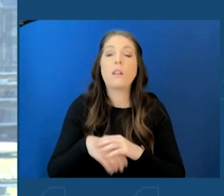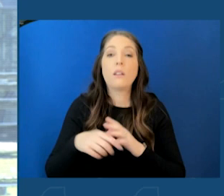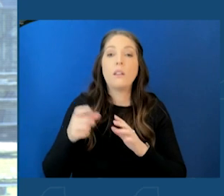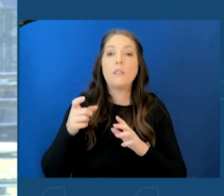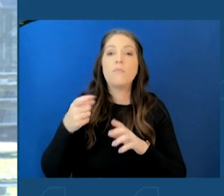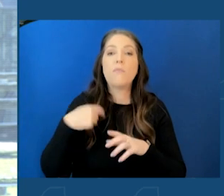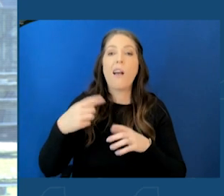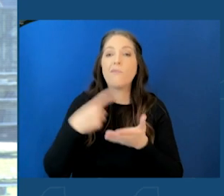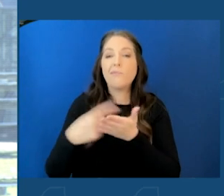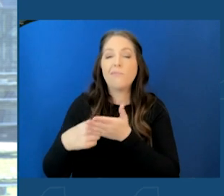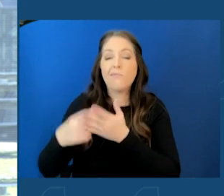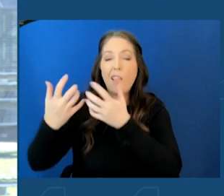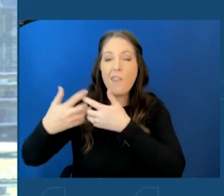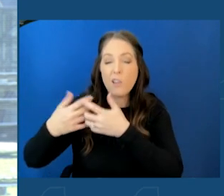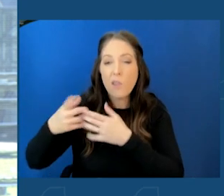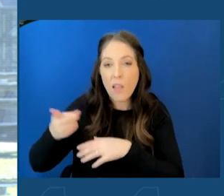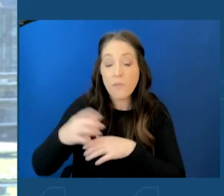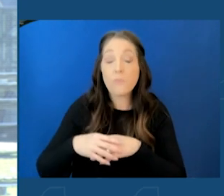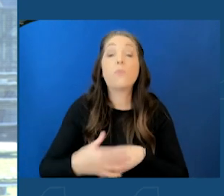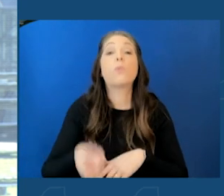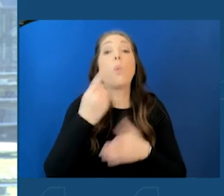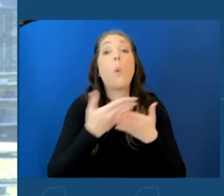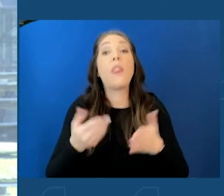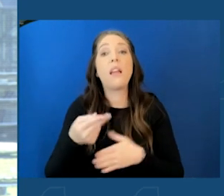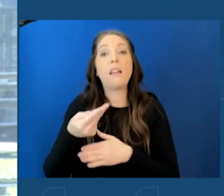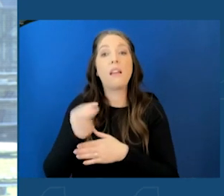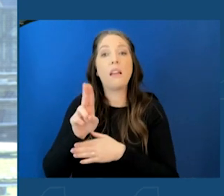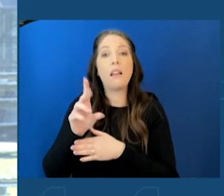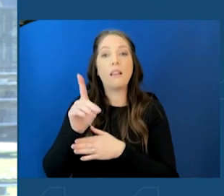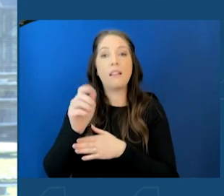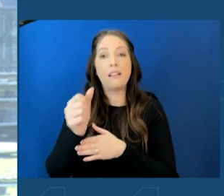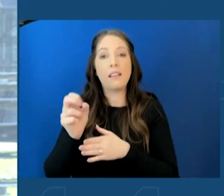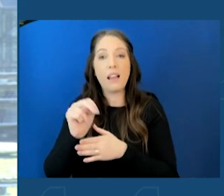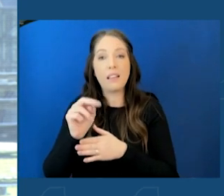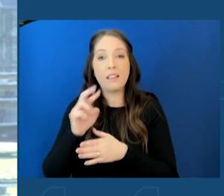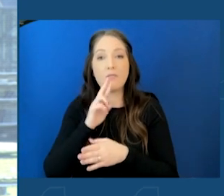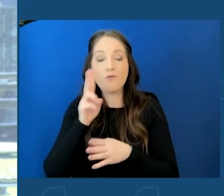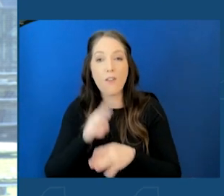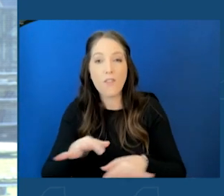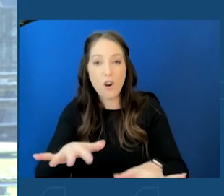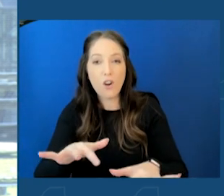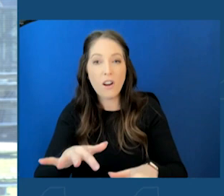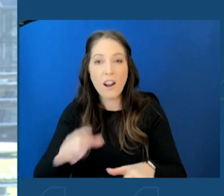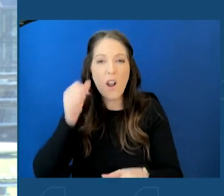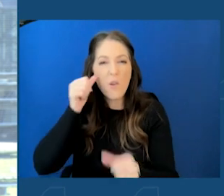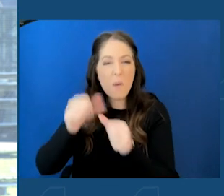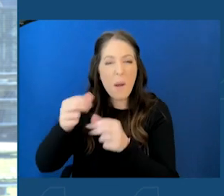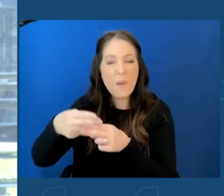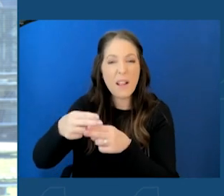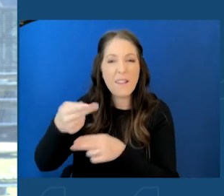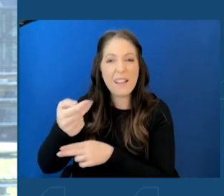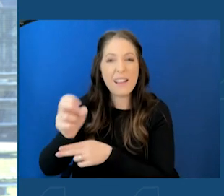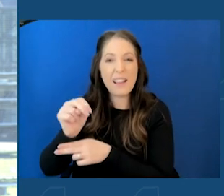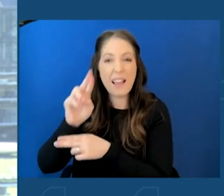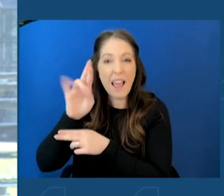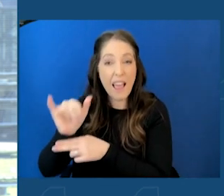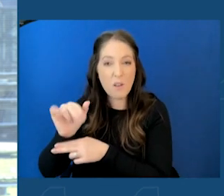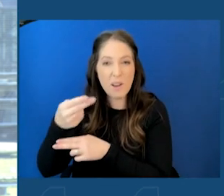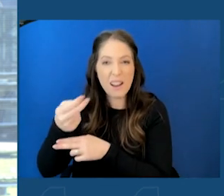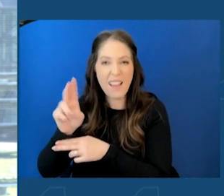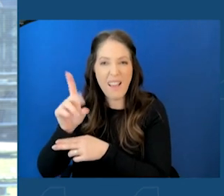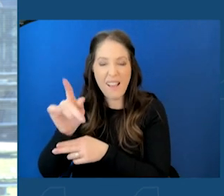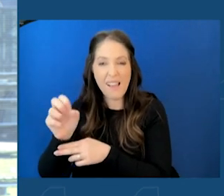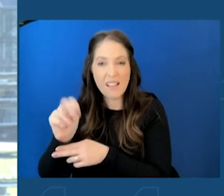One thing we're doing at the Hudson River, Hudson River, Henry Hudson, remember that name? 1600s brought commerce up